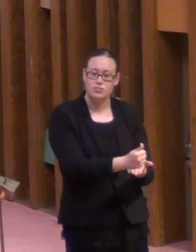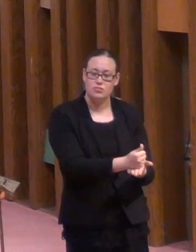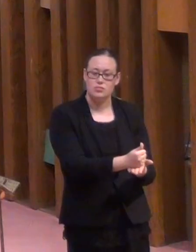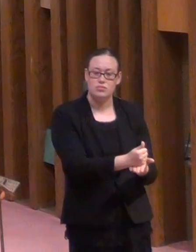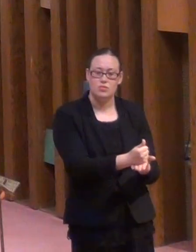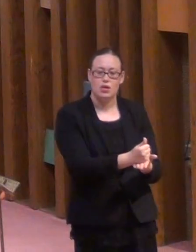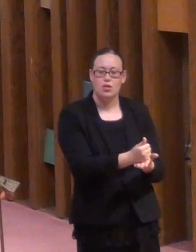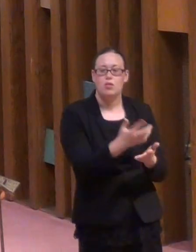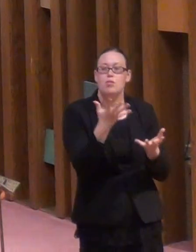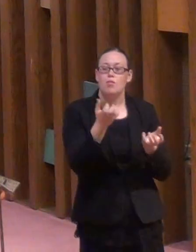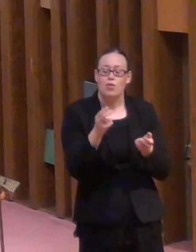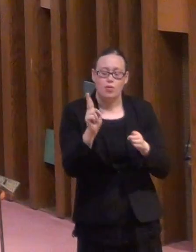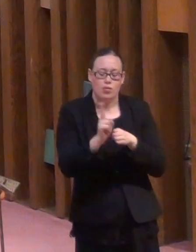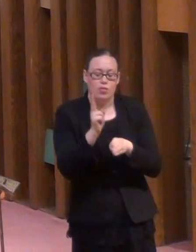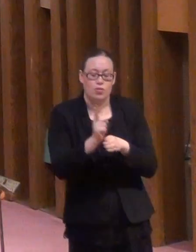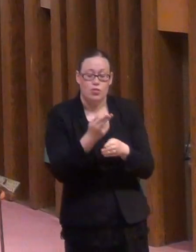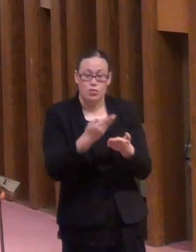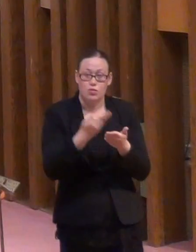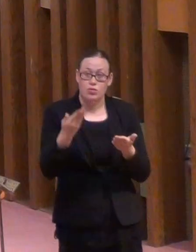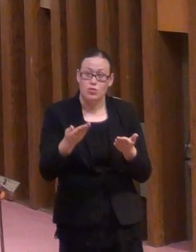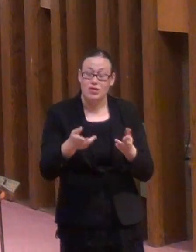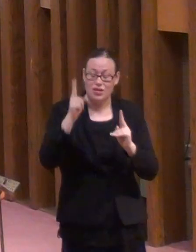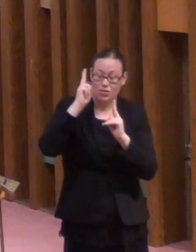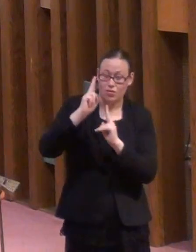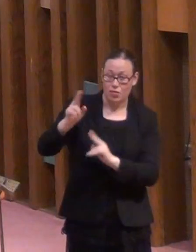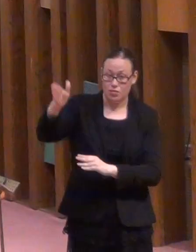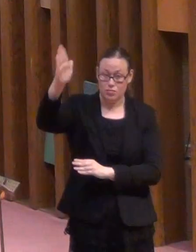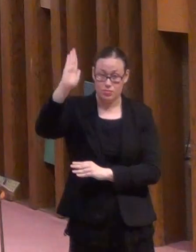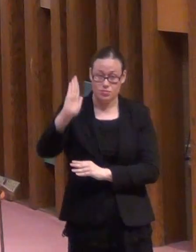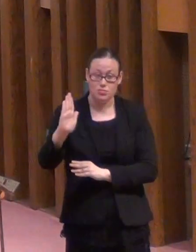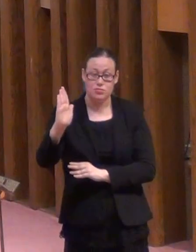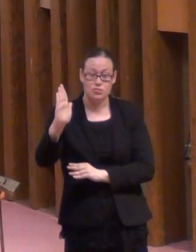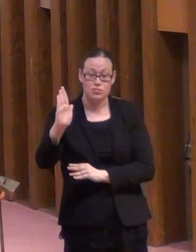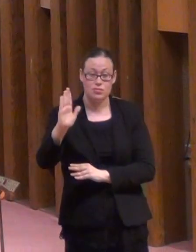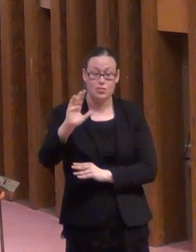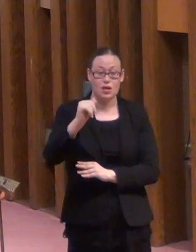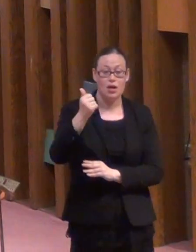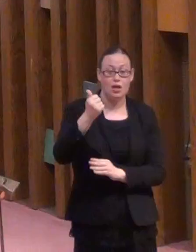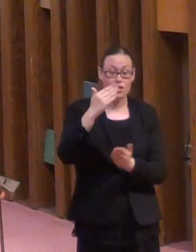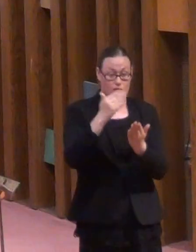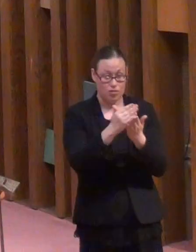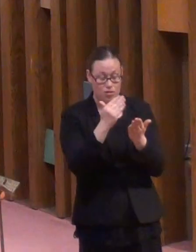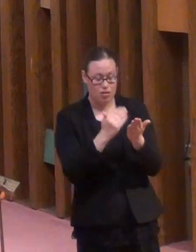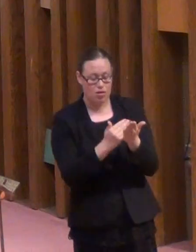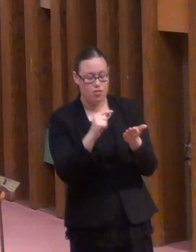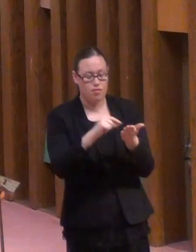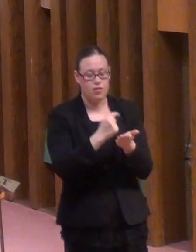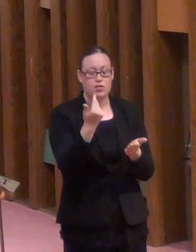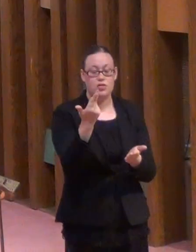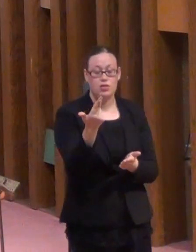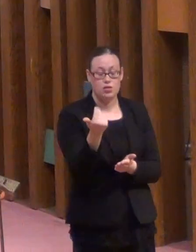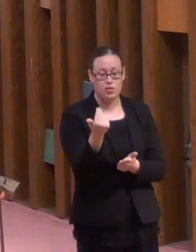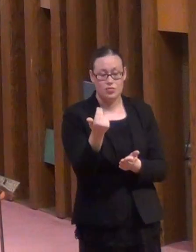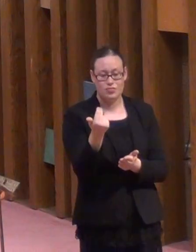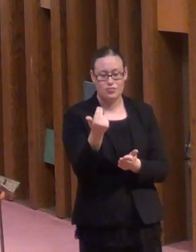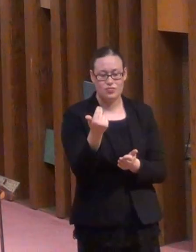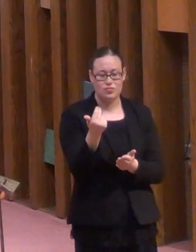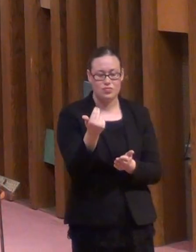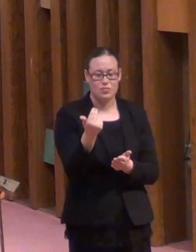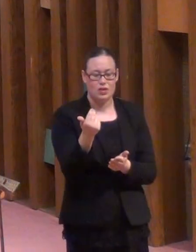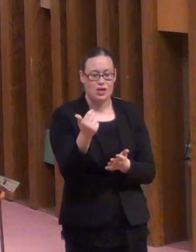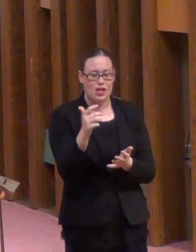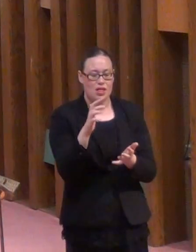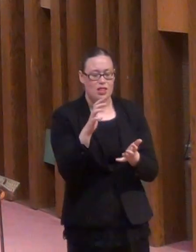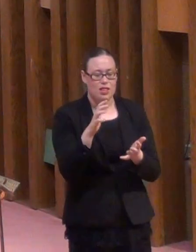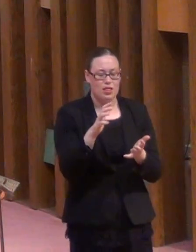honor God. The other teaching is found in verse 13. Mixed motives are